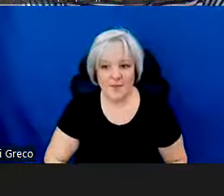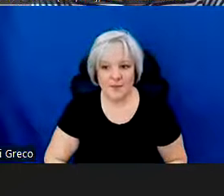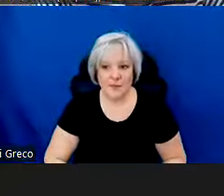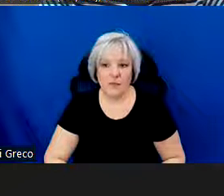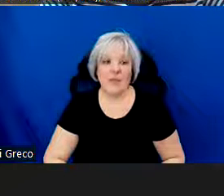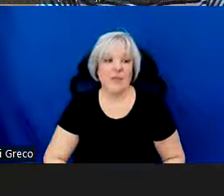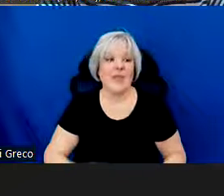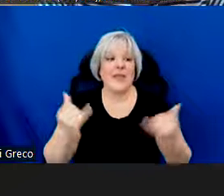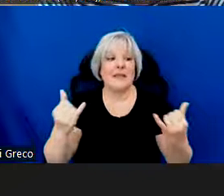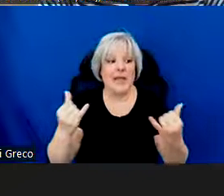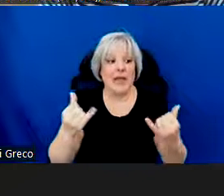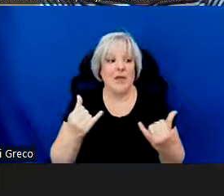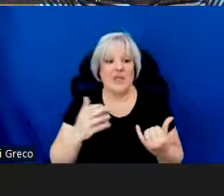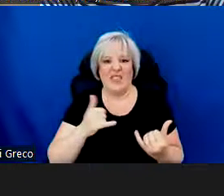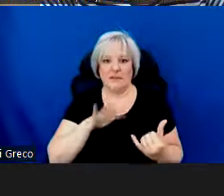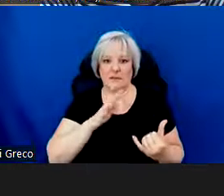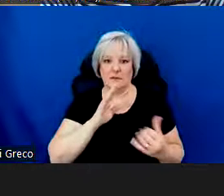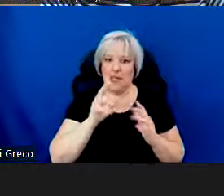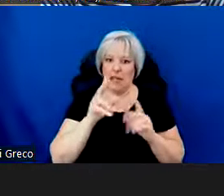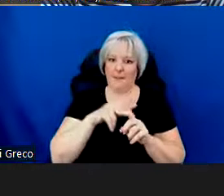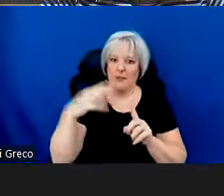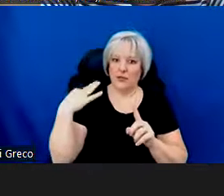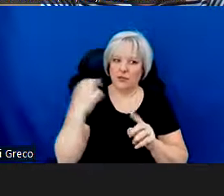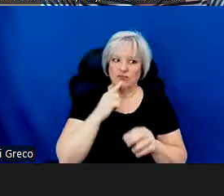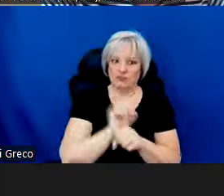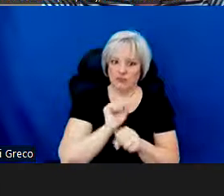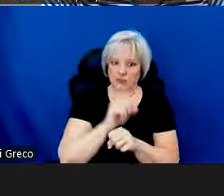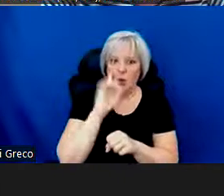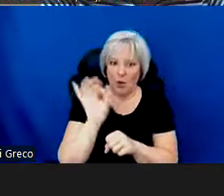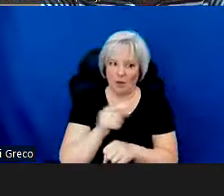And now we're inside. This is what your application will look like as well.